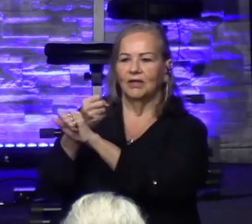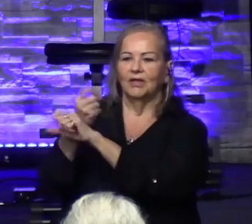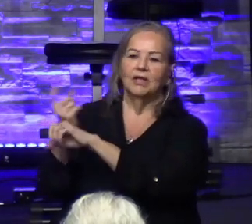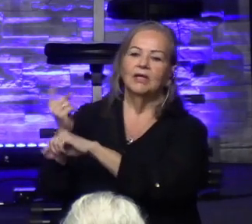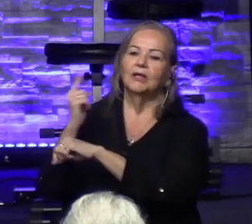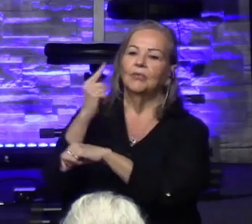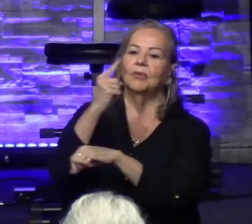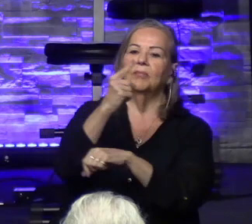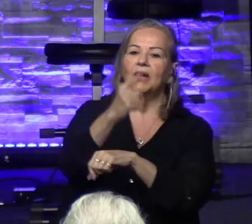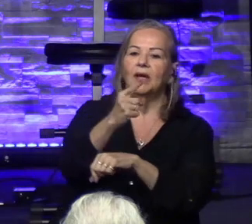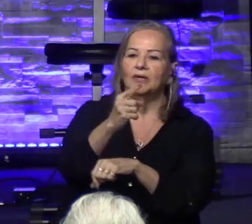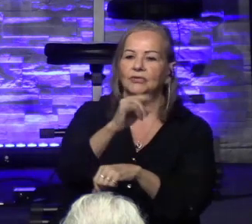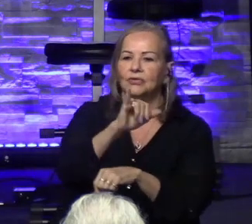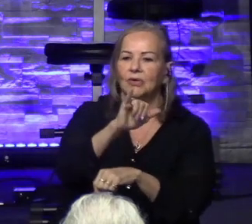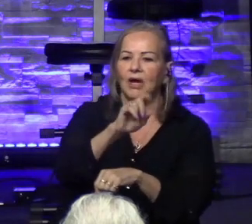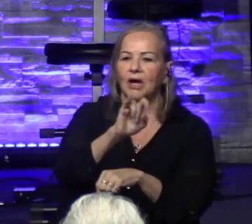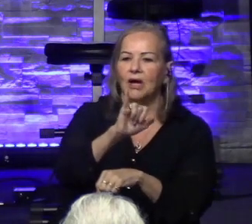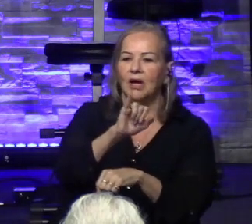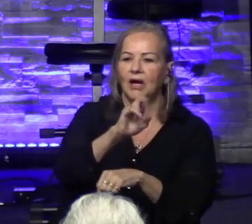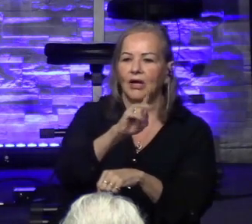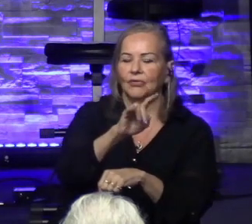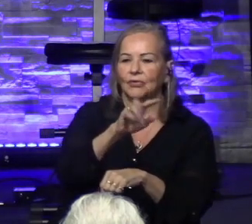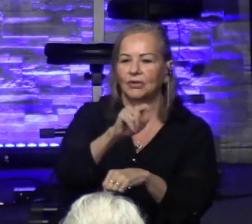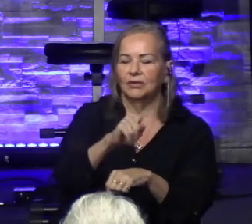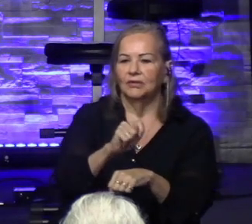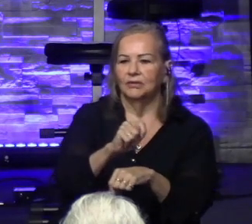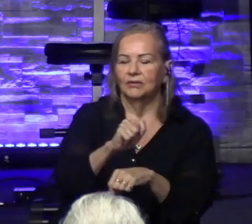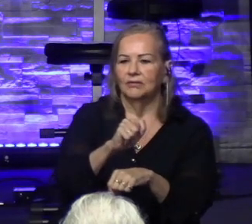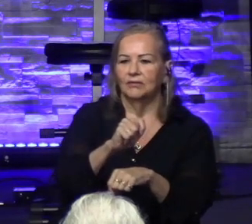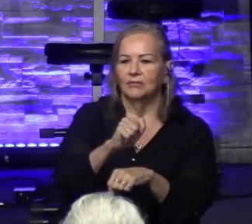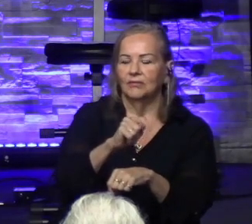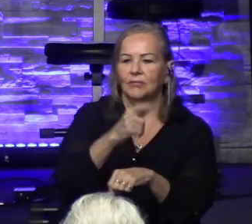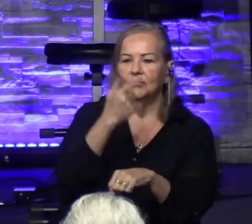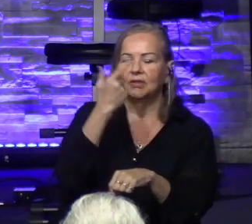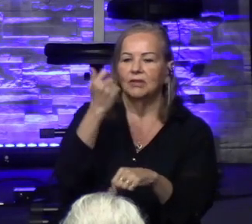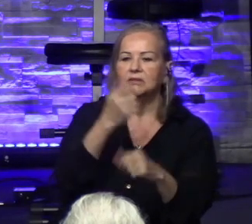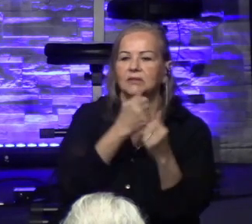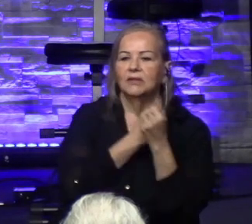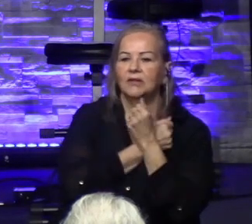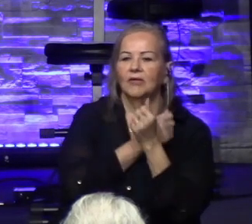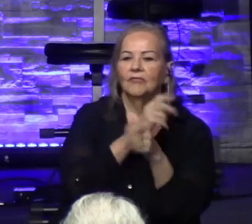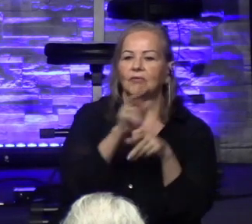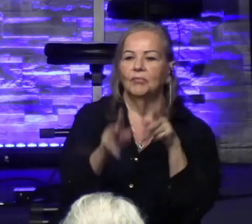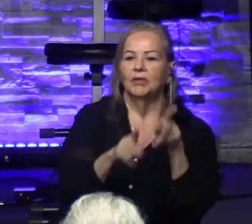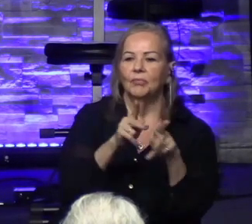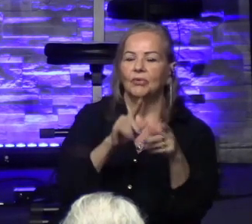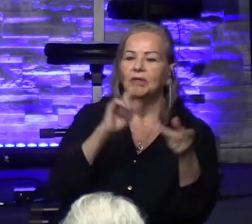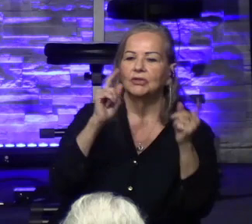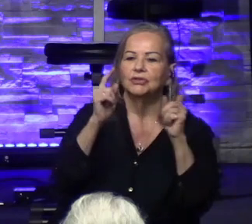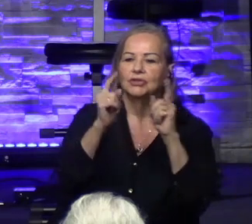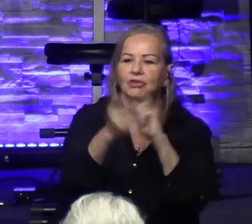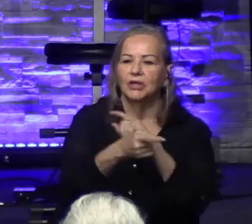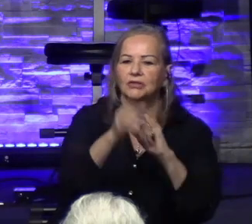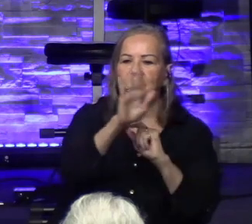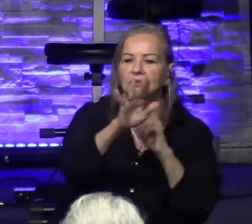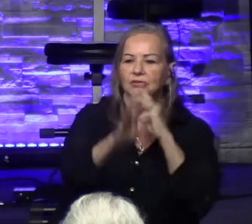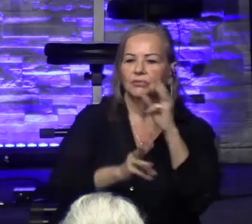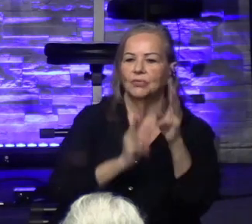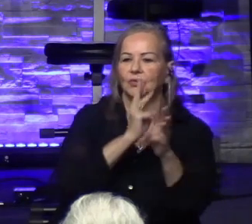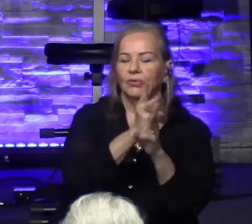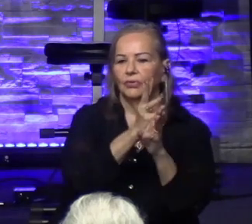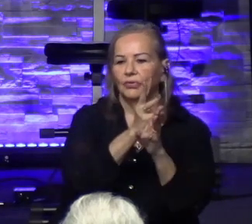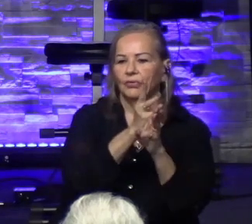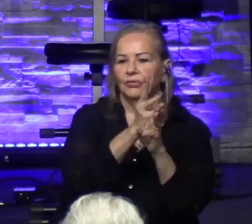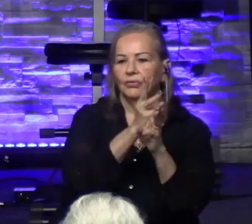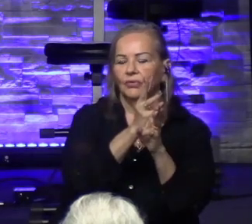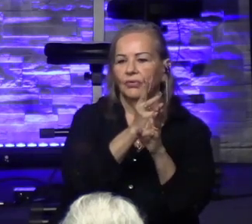the people. And God just raised it up within his heart to be a game changer. He changed the world. And he got people through